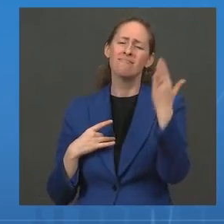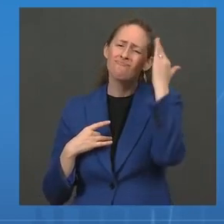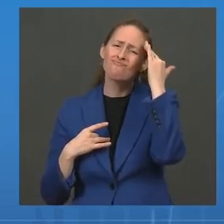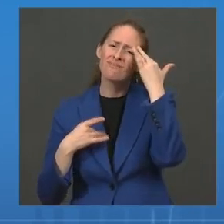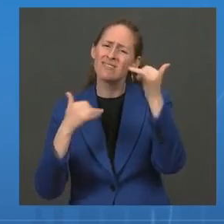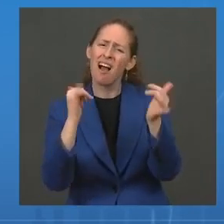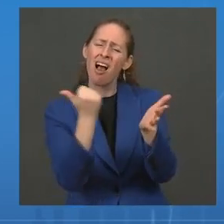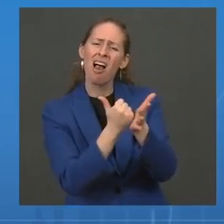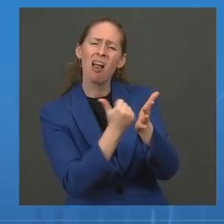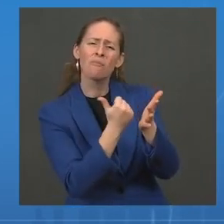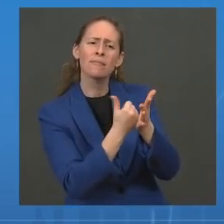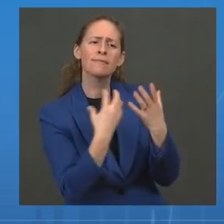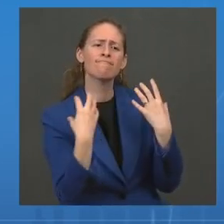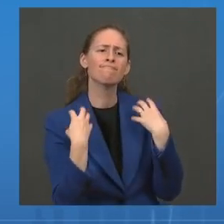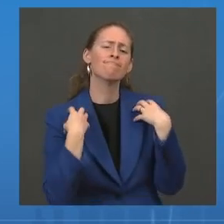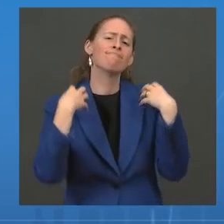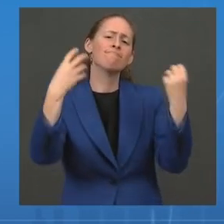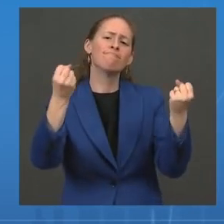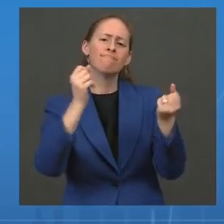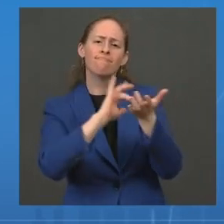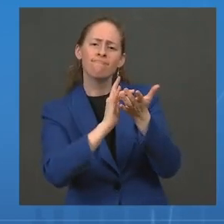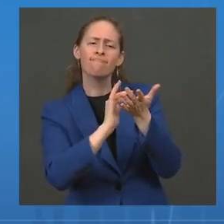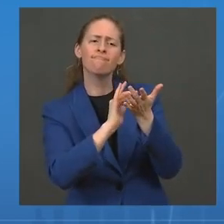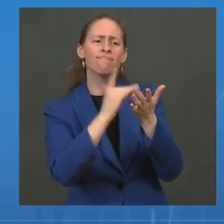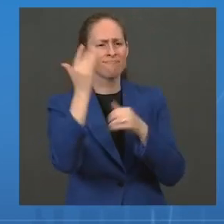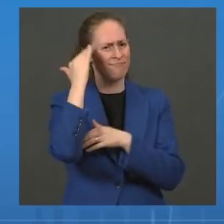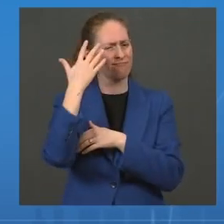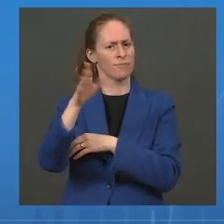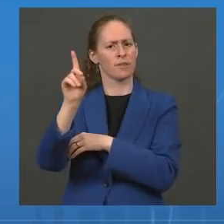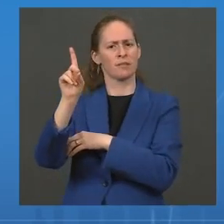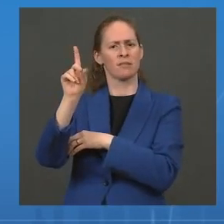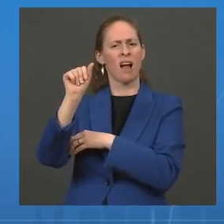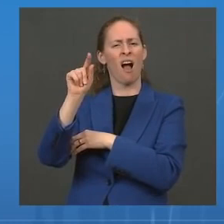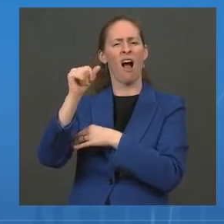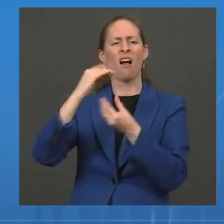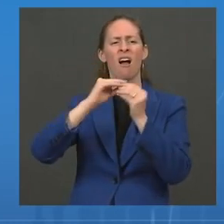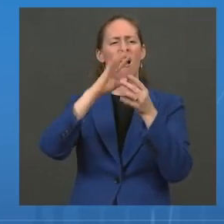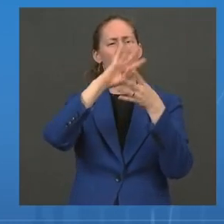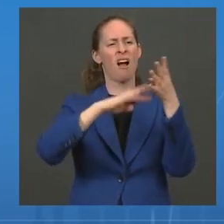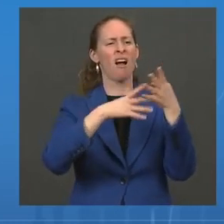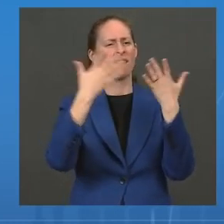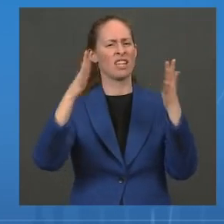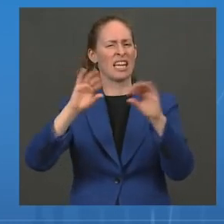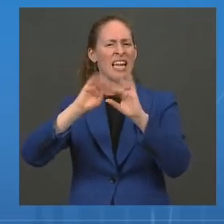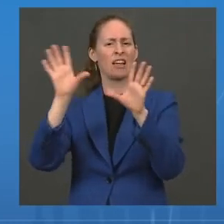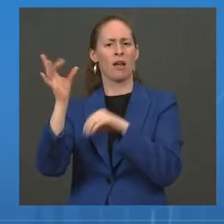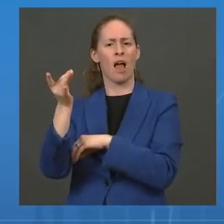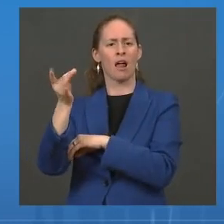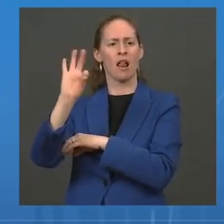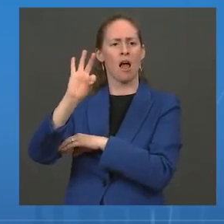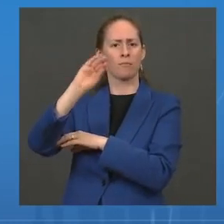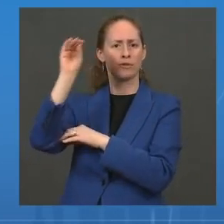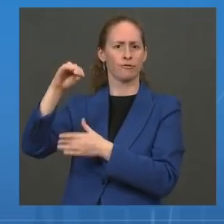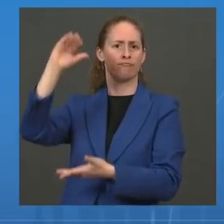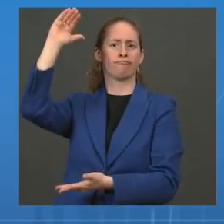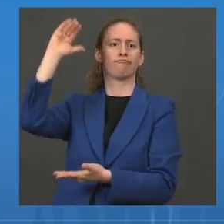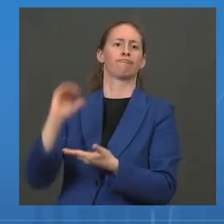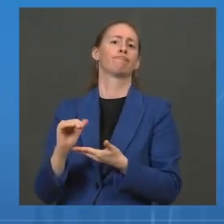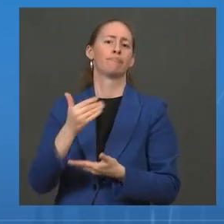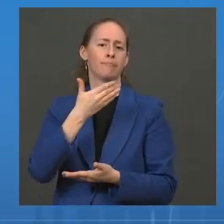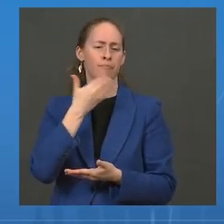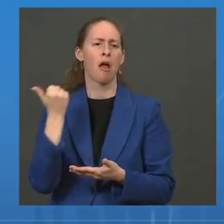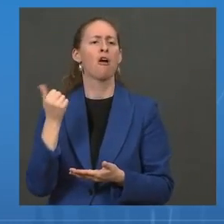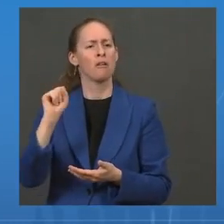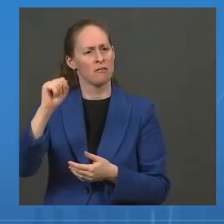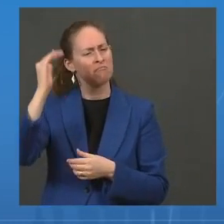saw the data that showed 50 percent to 89 percent diminution in the risk of hospitalization.